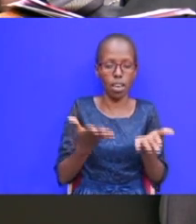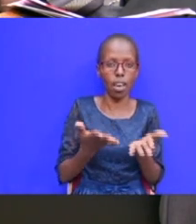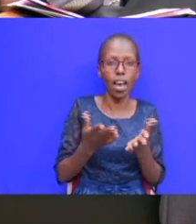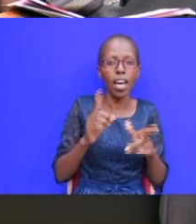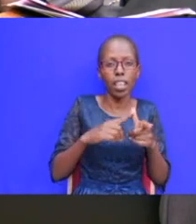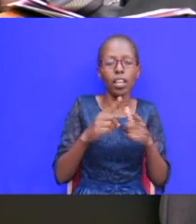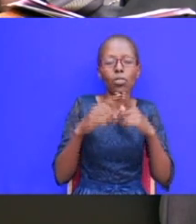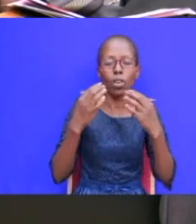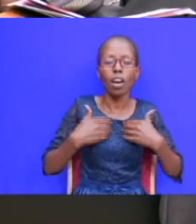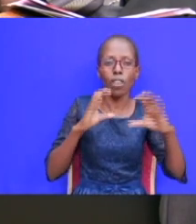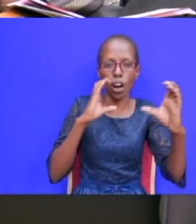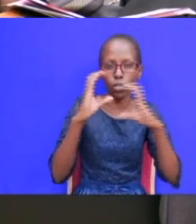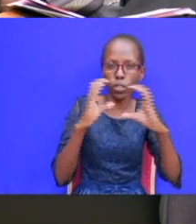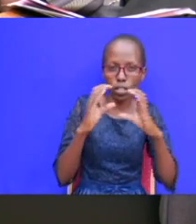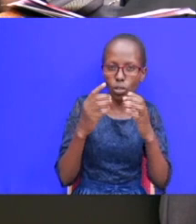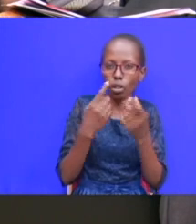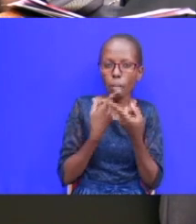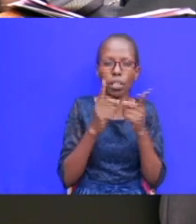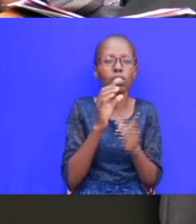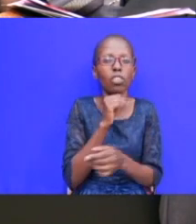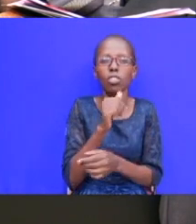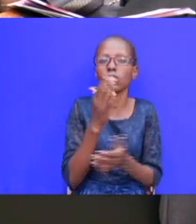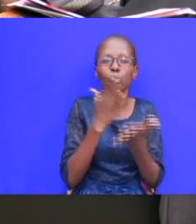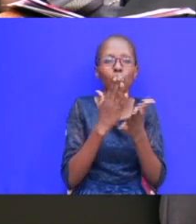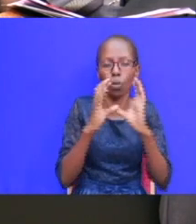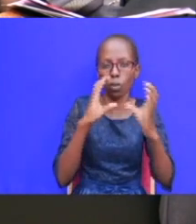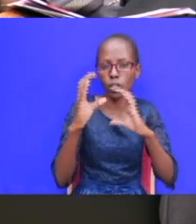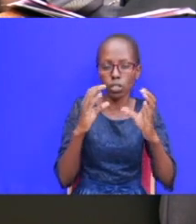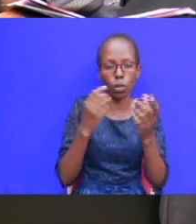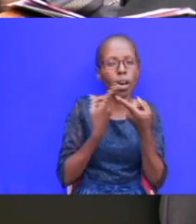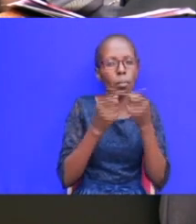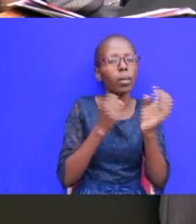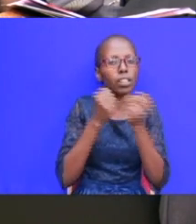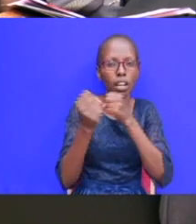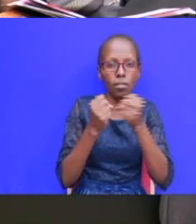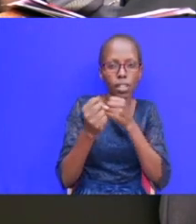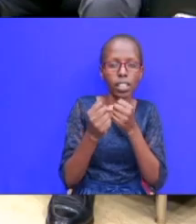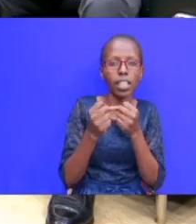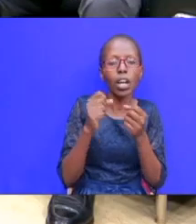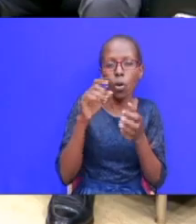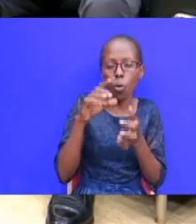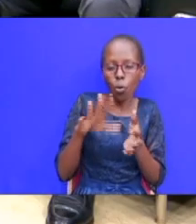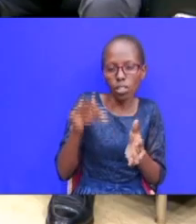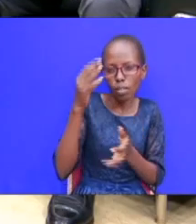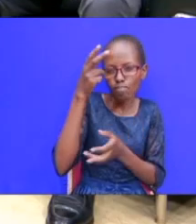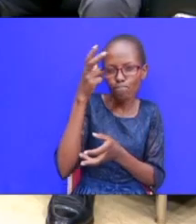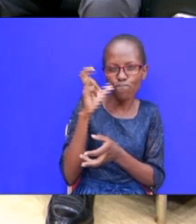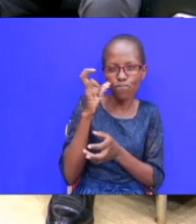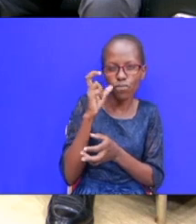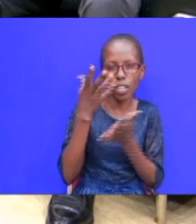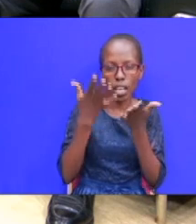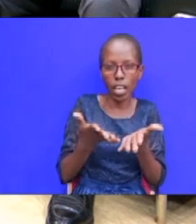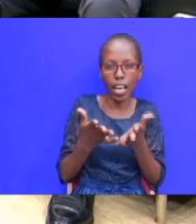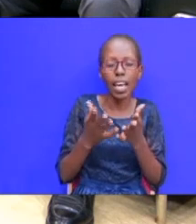conversation not conversation but generally they fight the fight um what i'm picking from here is something that i can say a sign of